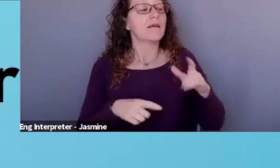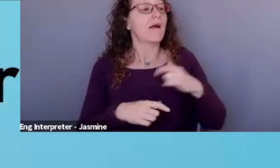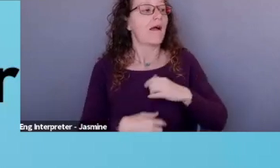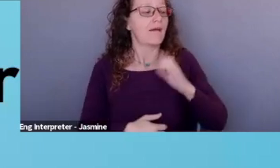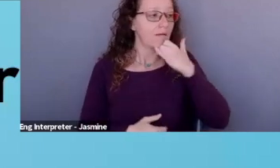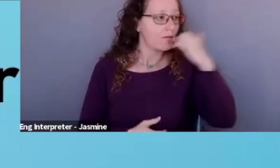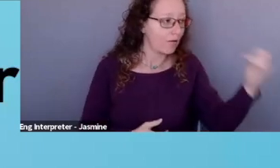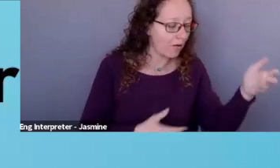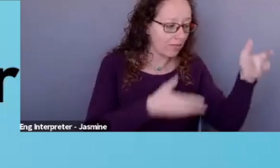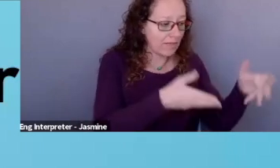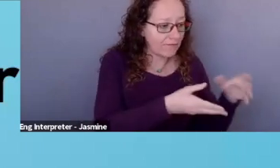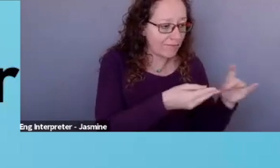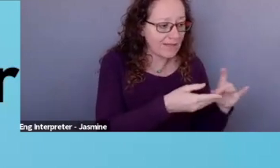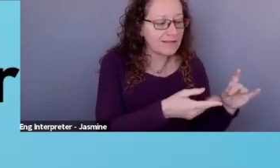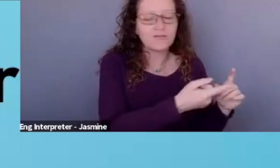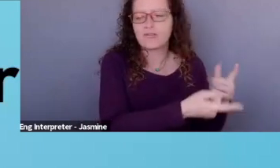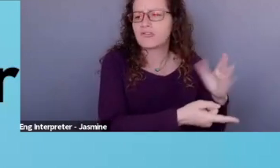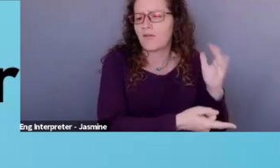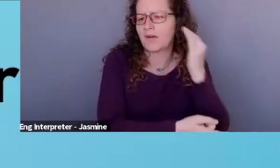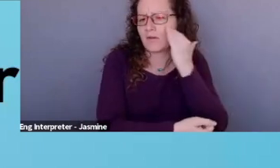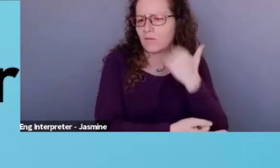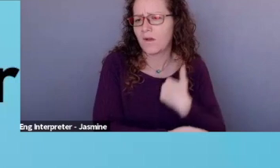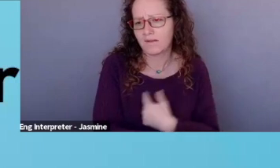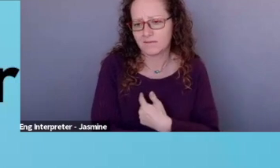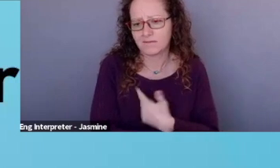and an understanding already before I reached out.